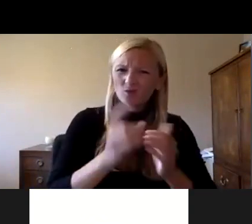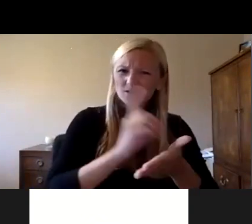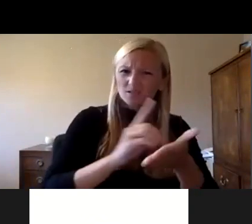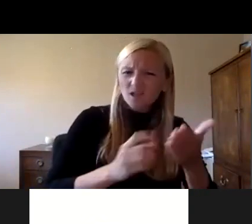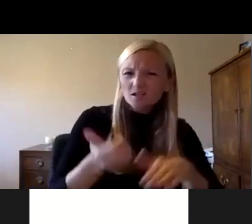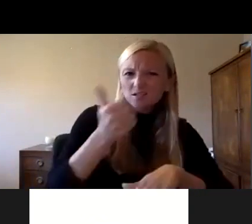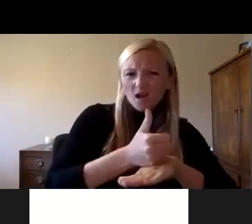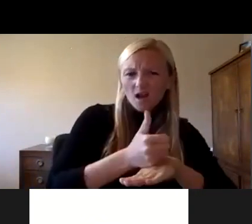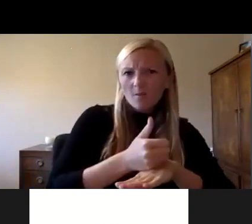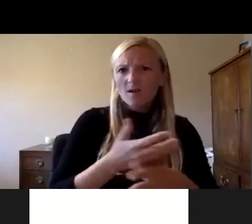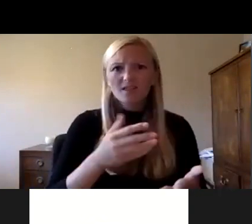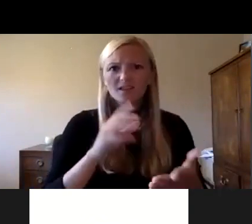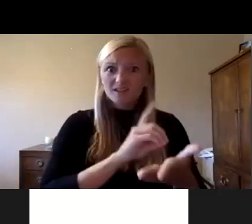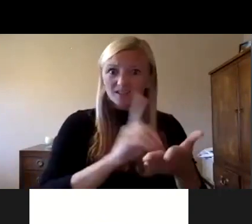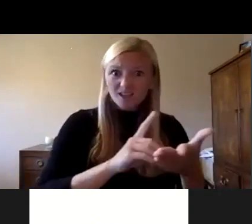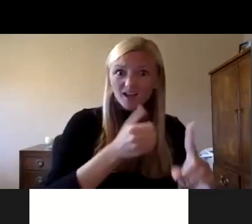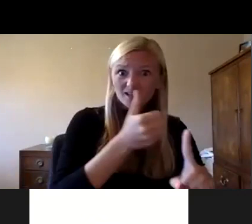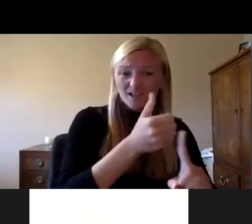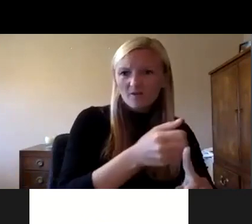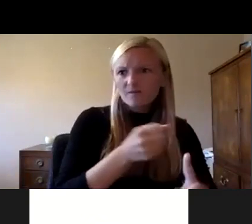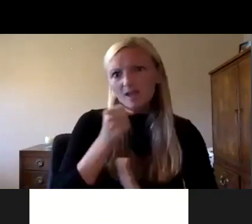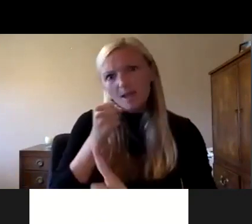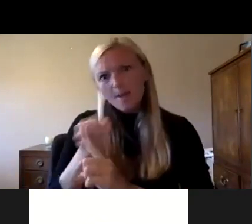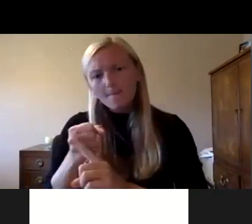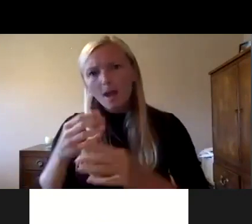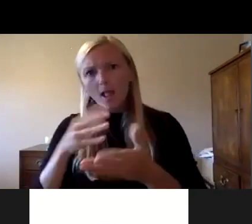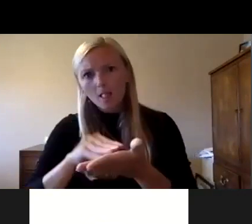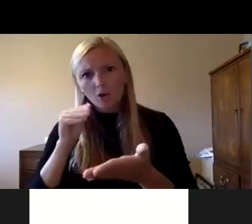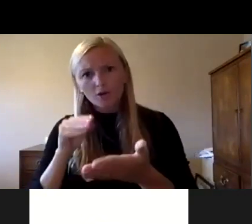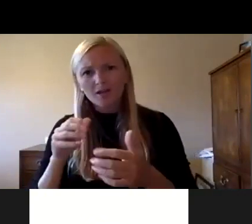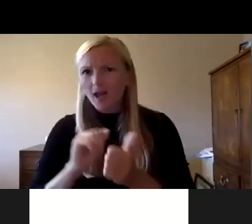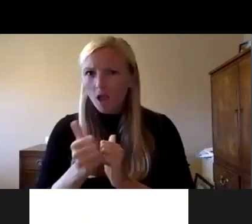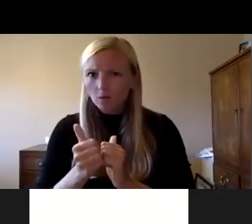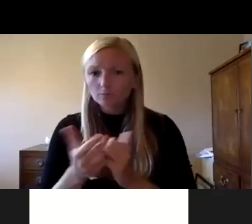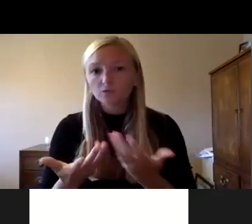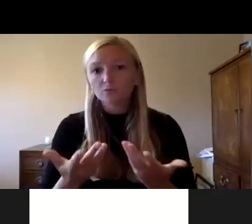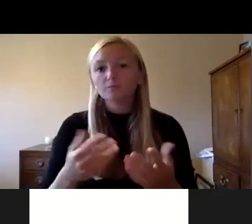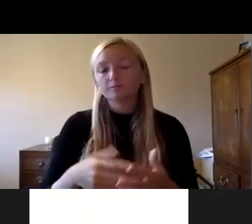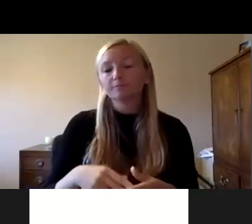impacts the learning so i'm really looking forward to the rest of the conference today and thank you